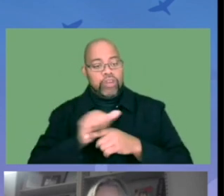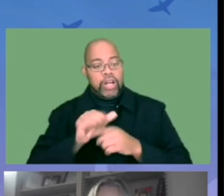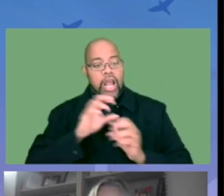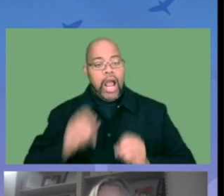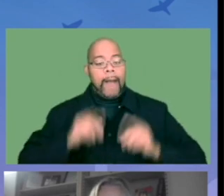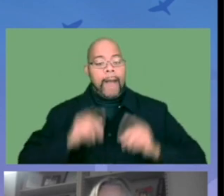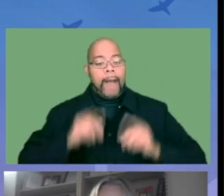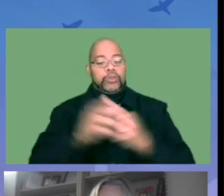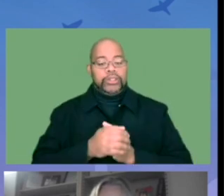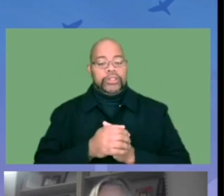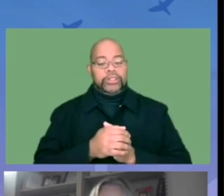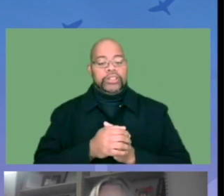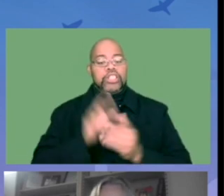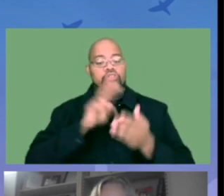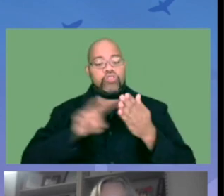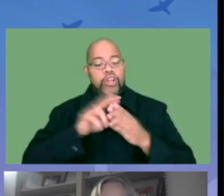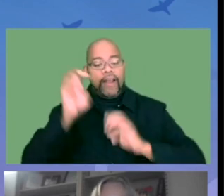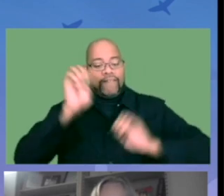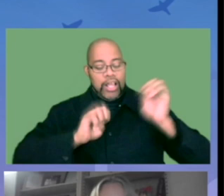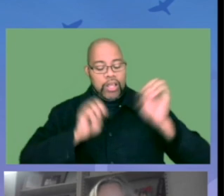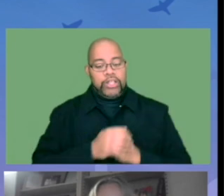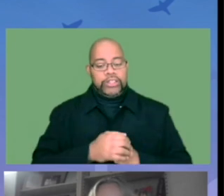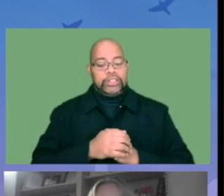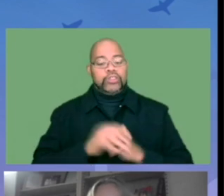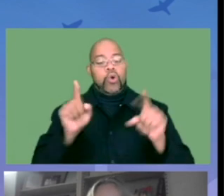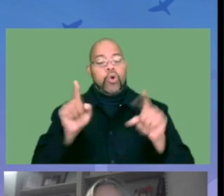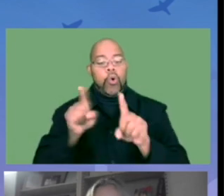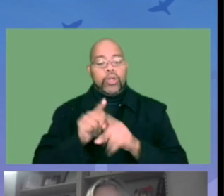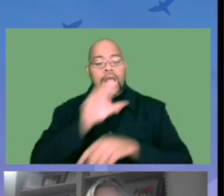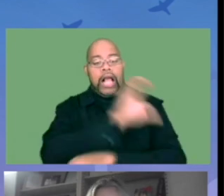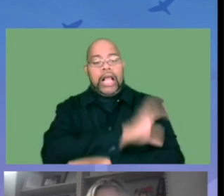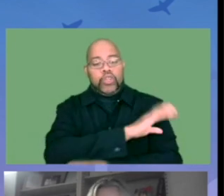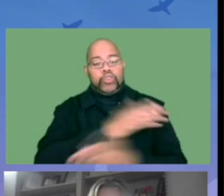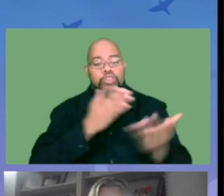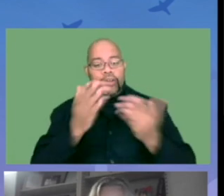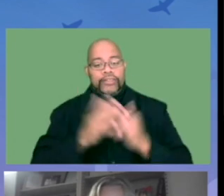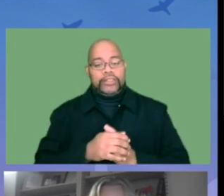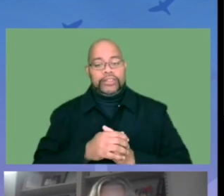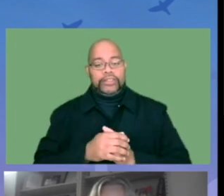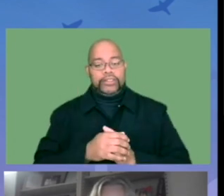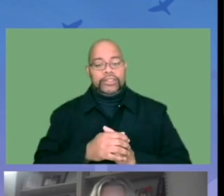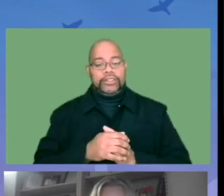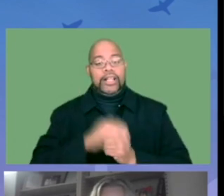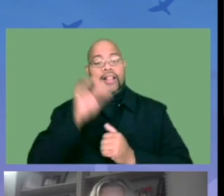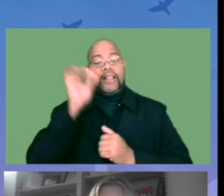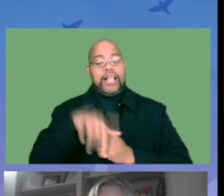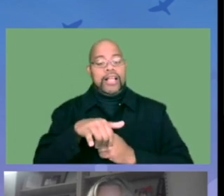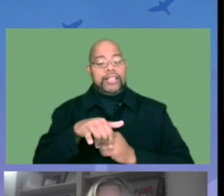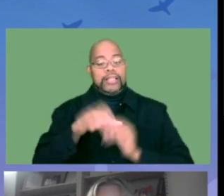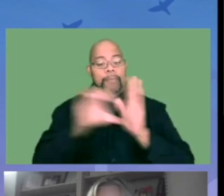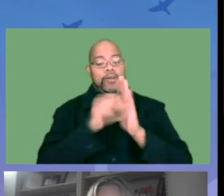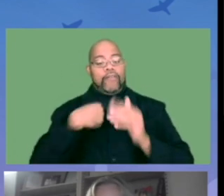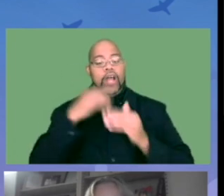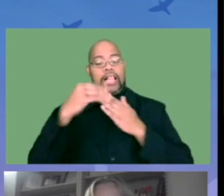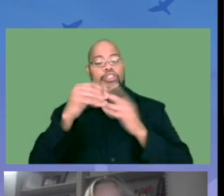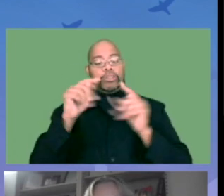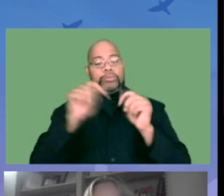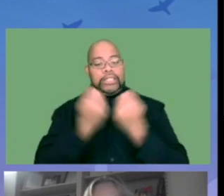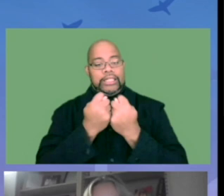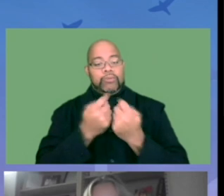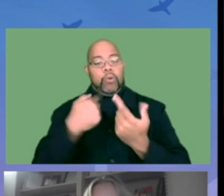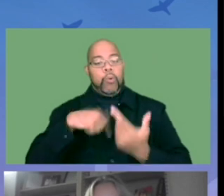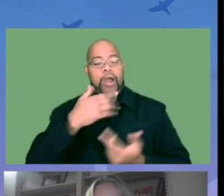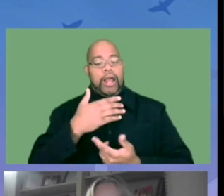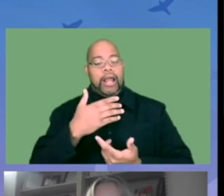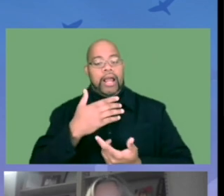professional learning and training opportunities, research and evaluation, as well as clinical services. This is a picture